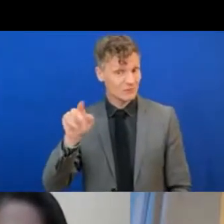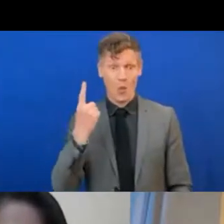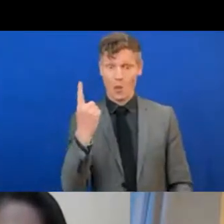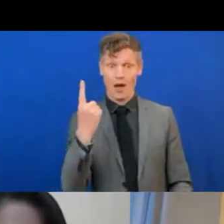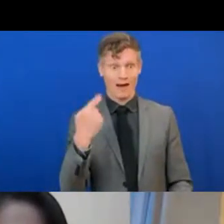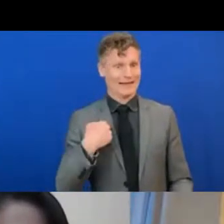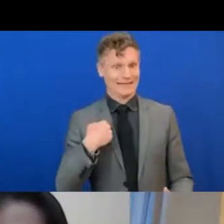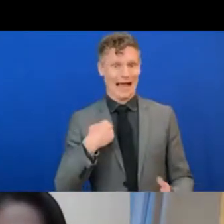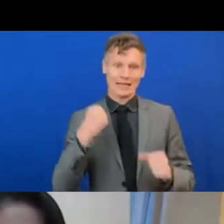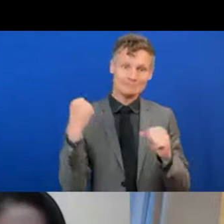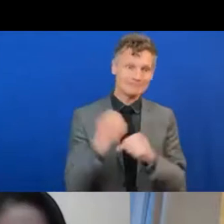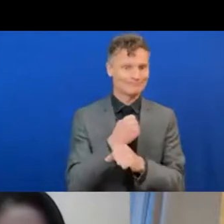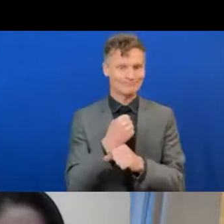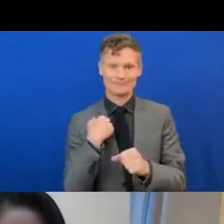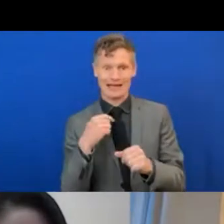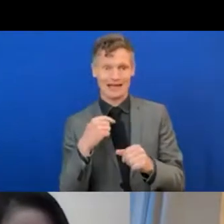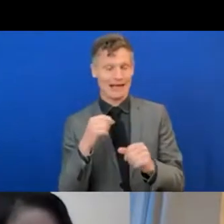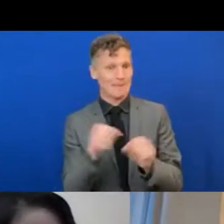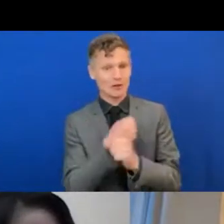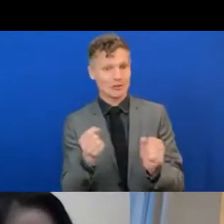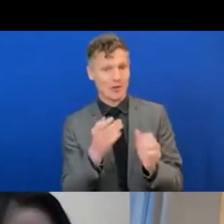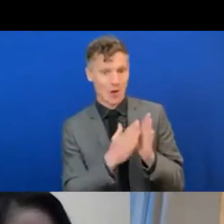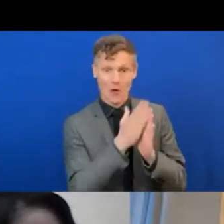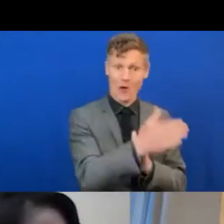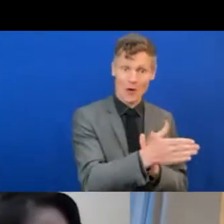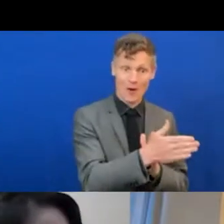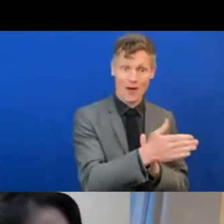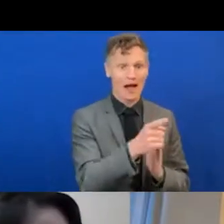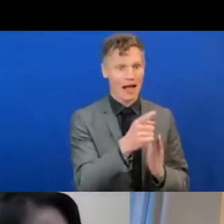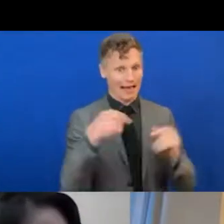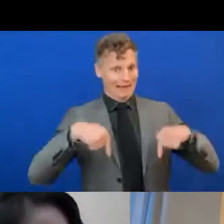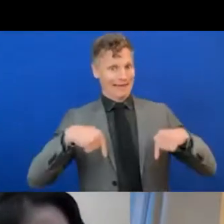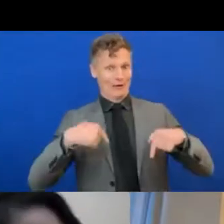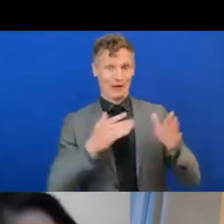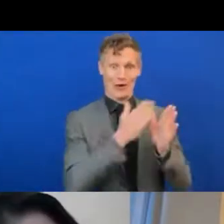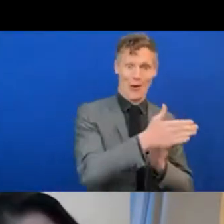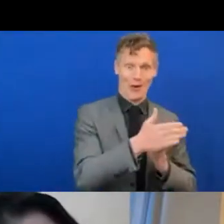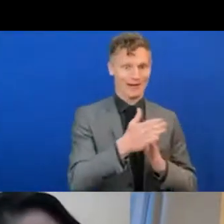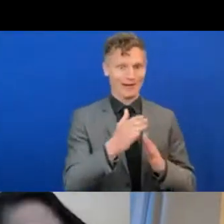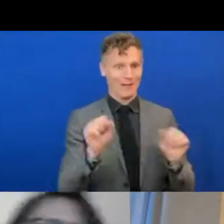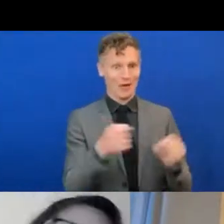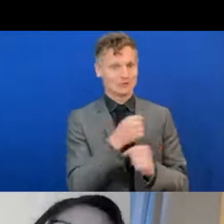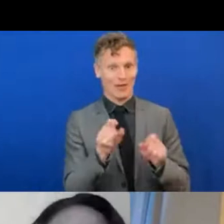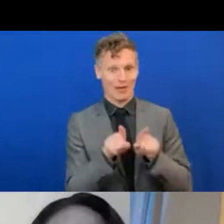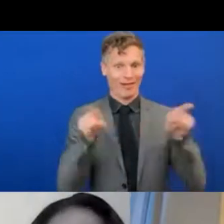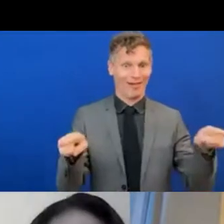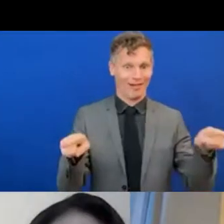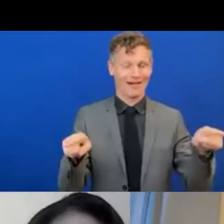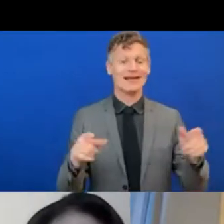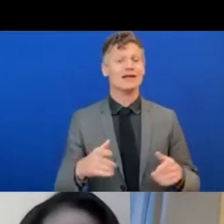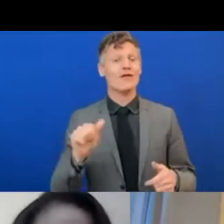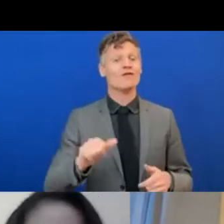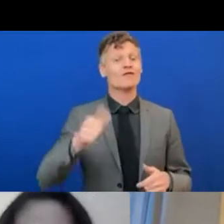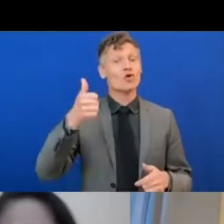with all of us, is the first report on ageism out by the UN and the WHO, which